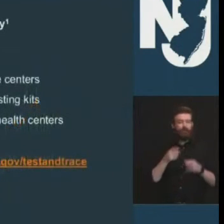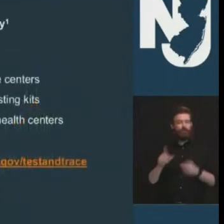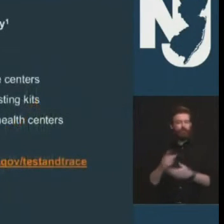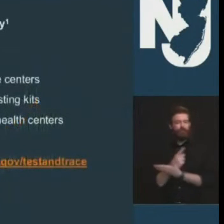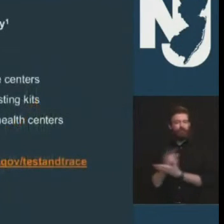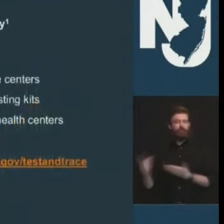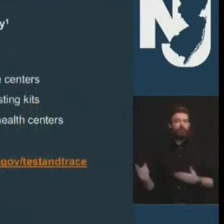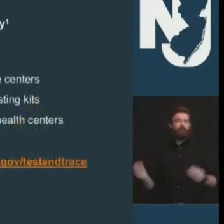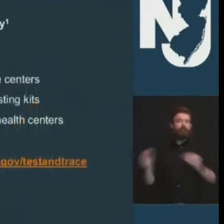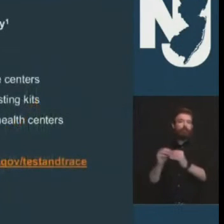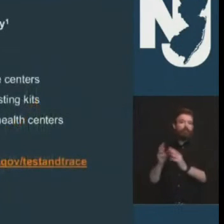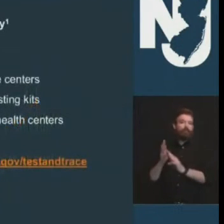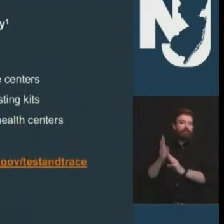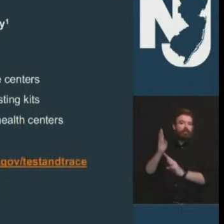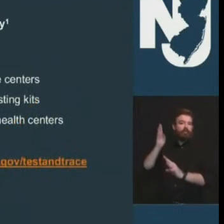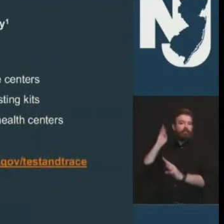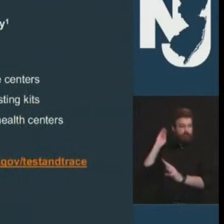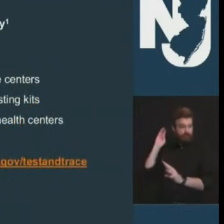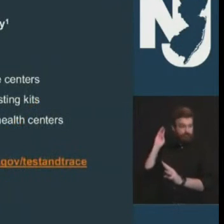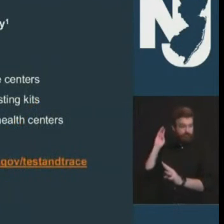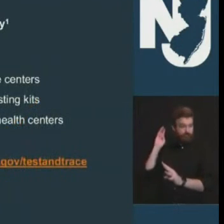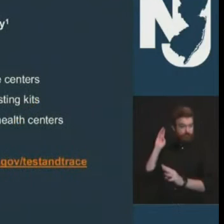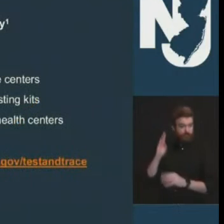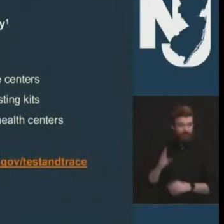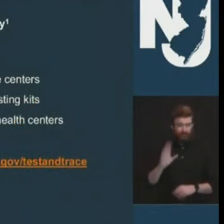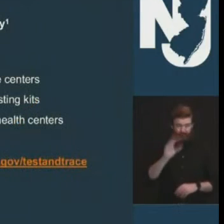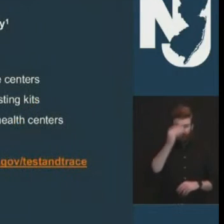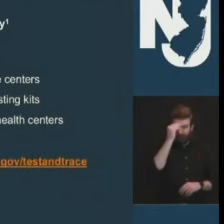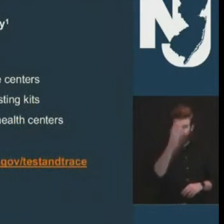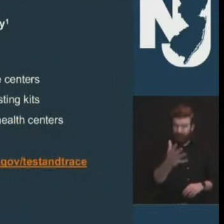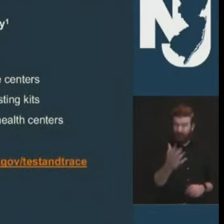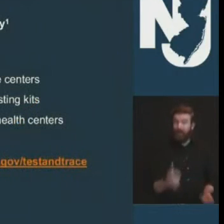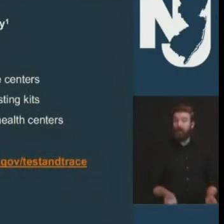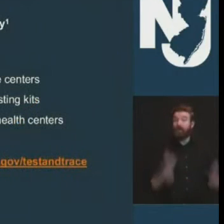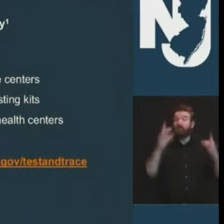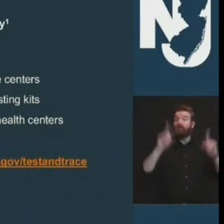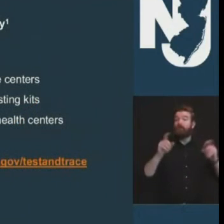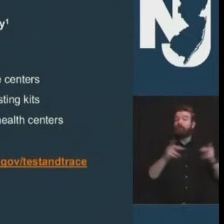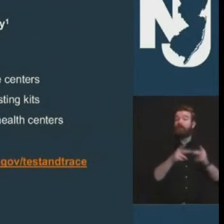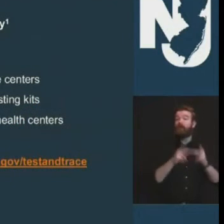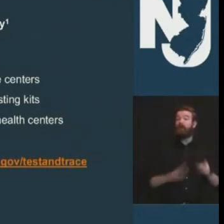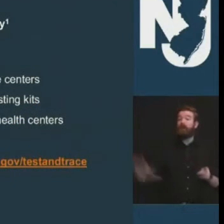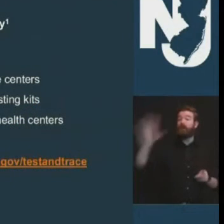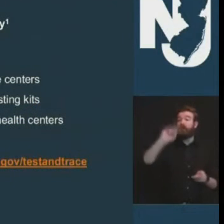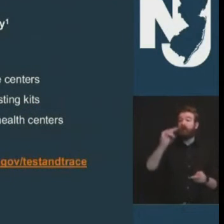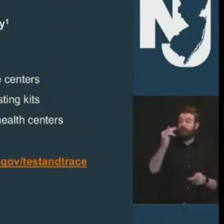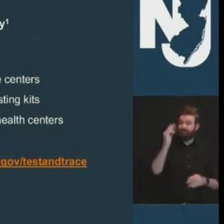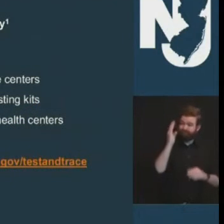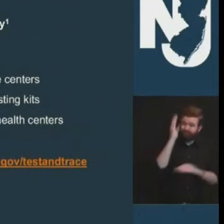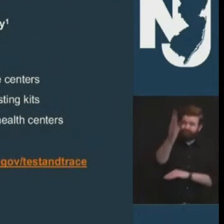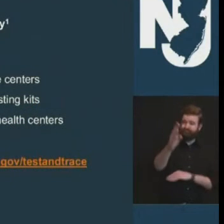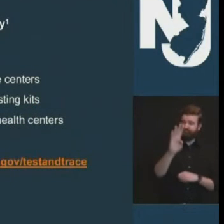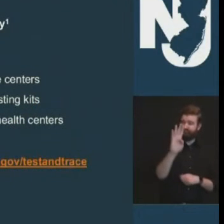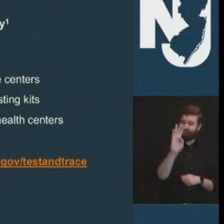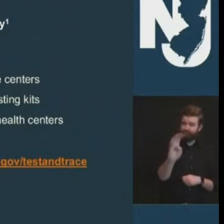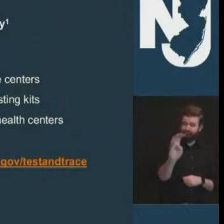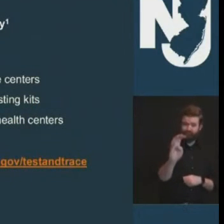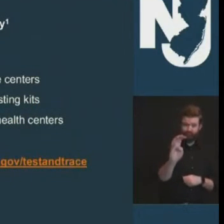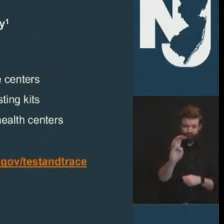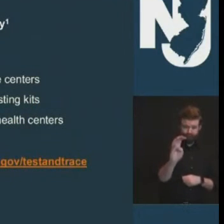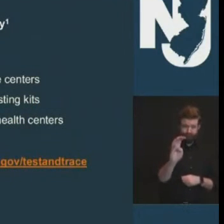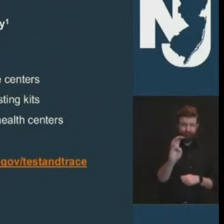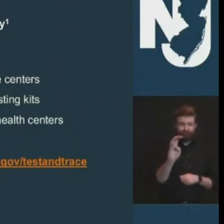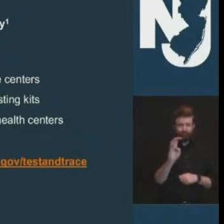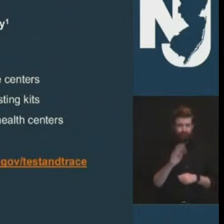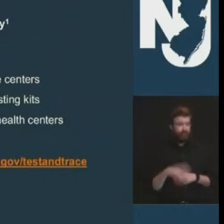active testing sites located throughout our state the dots on that map a little bit of an eye chart judy forgive me to